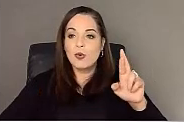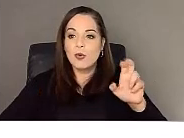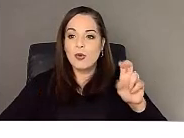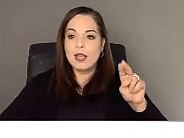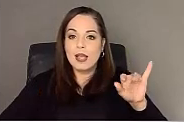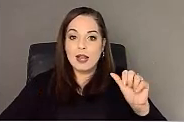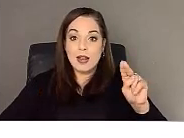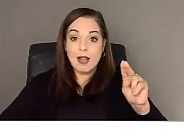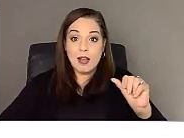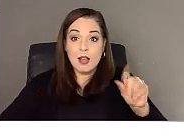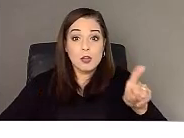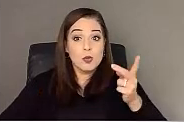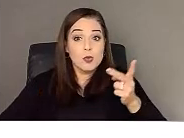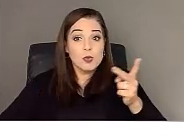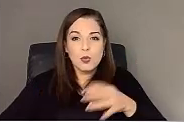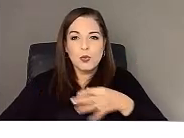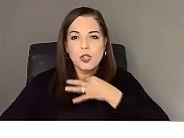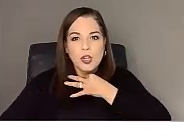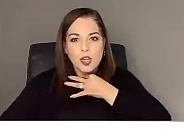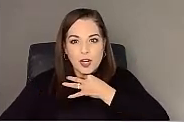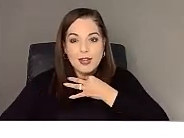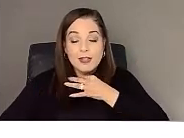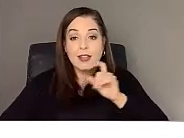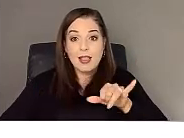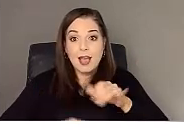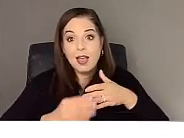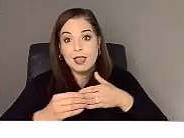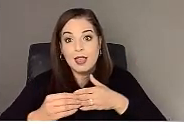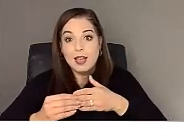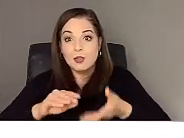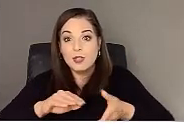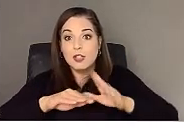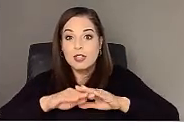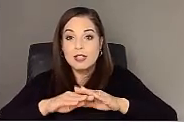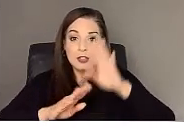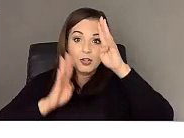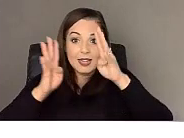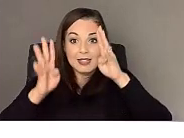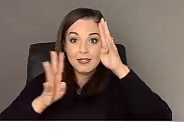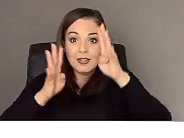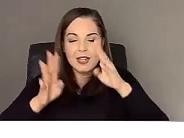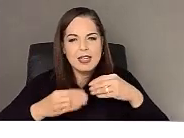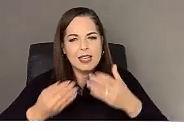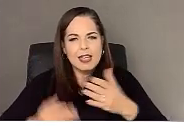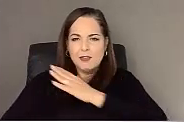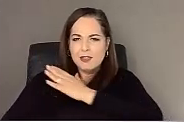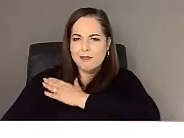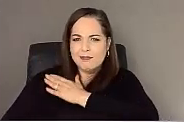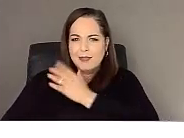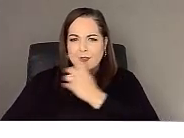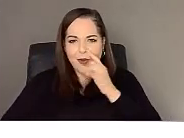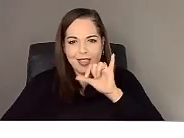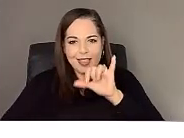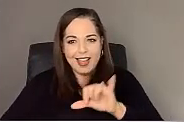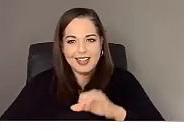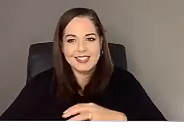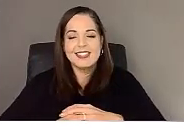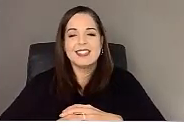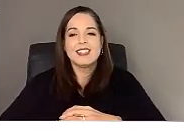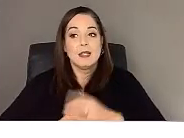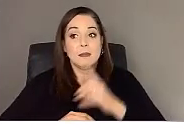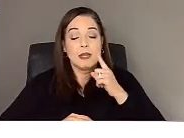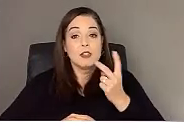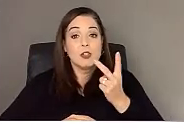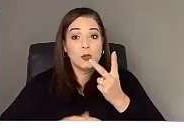and that led to increased creativity, you know, so, you know, give yourself a pat on the back for that. Um, you know, cause you're